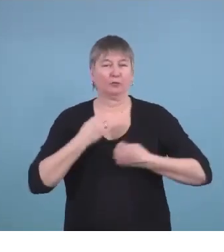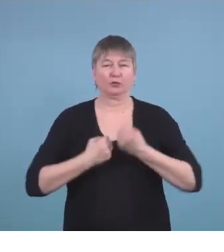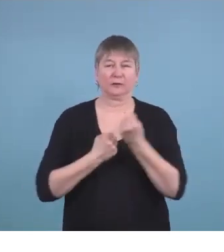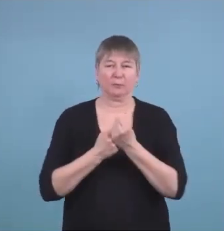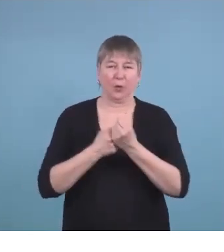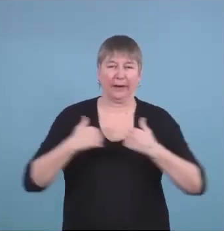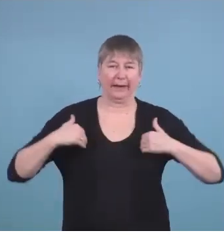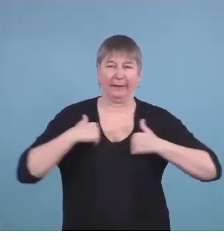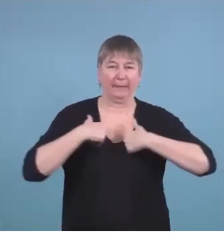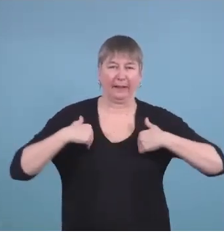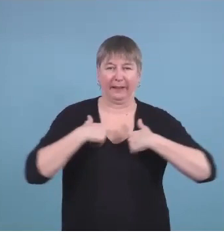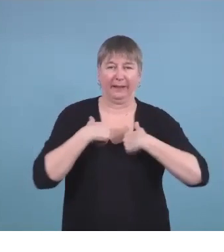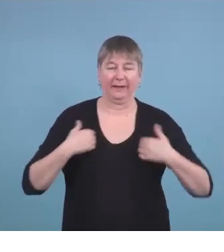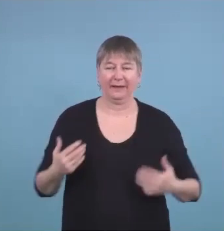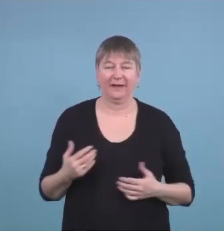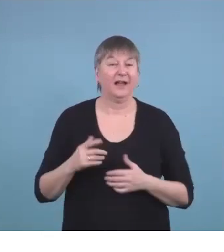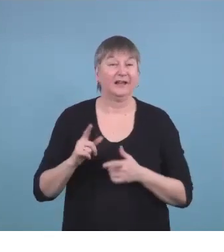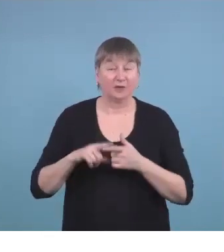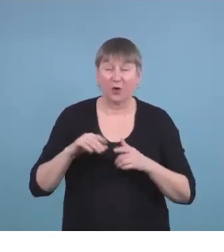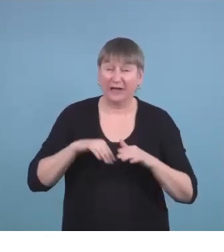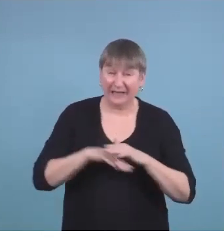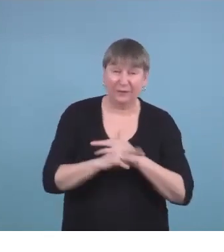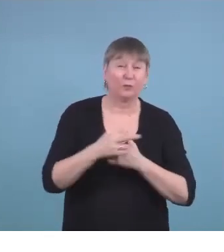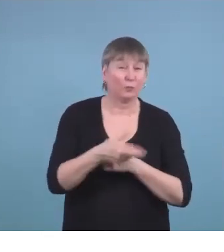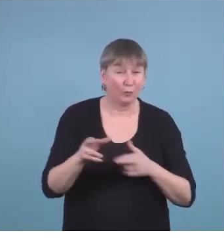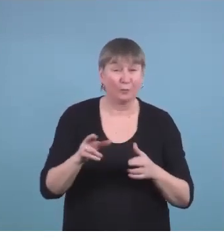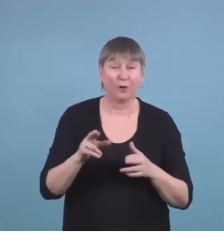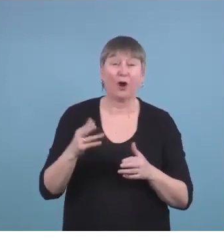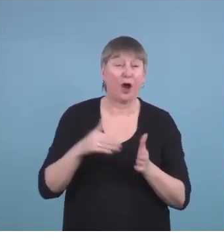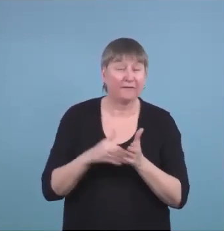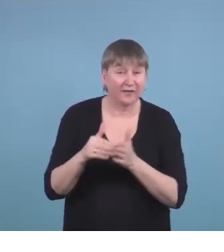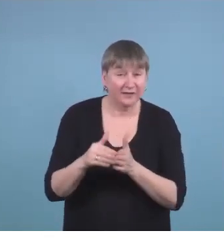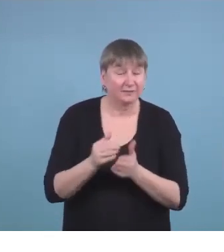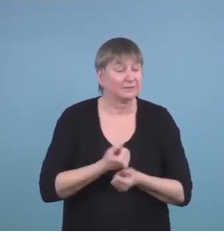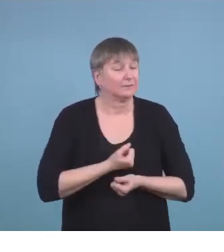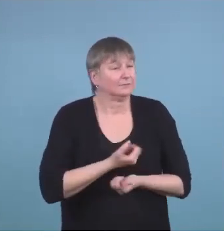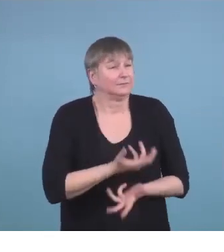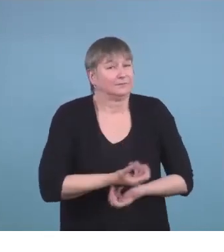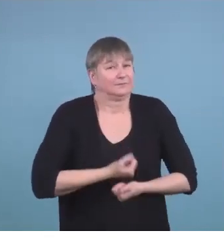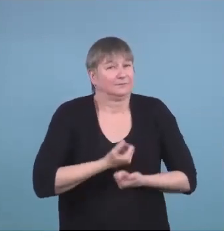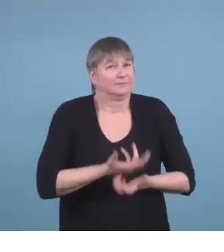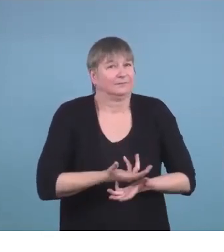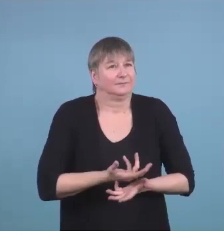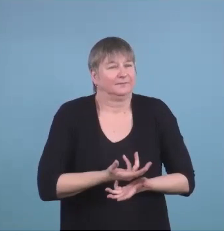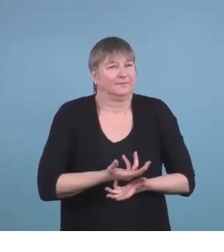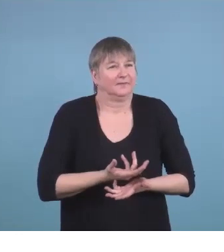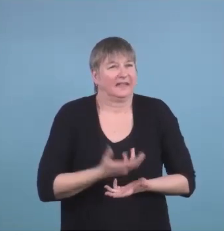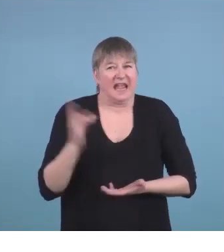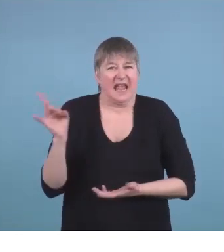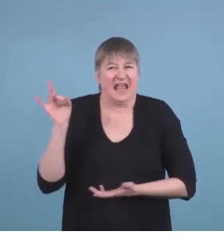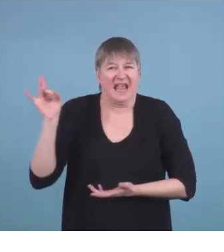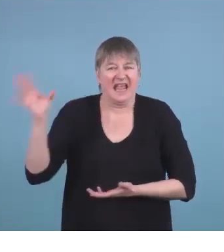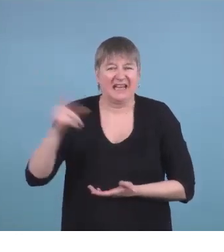and they come in here often and express their hatred of hearing people